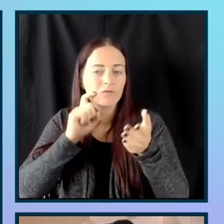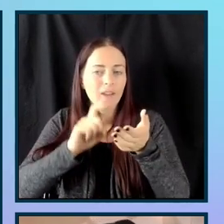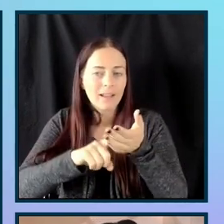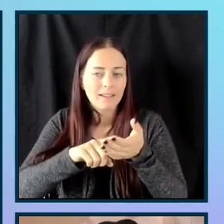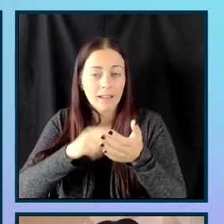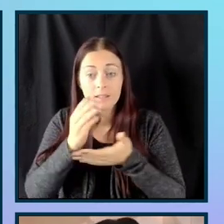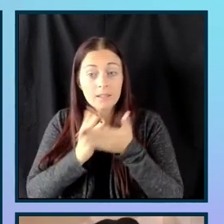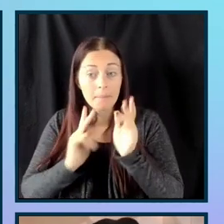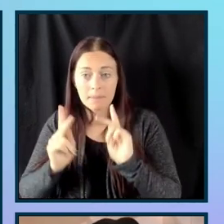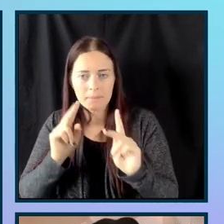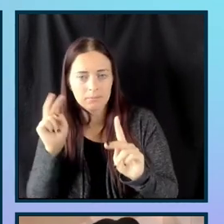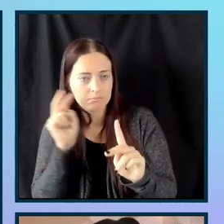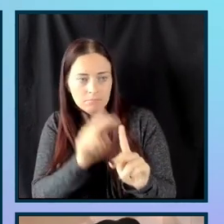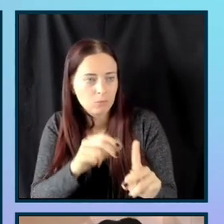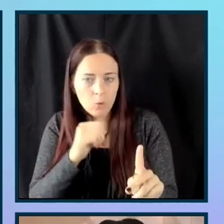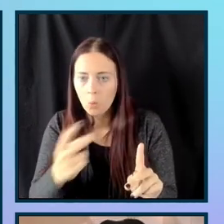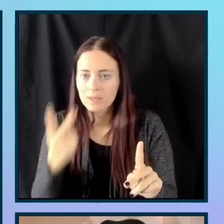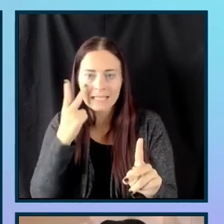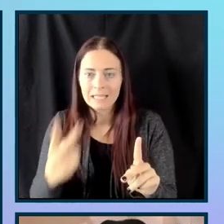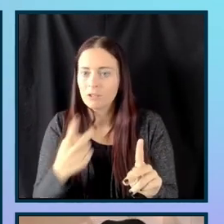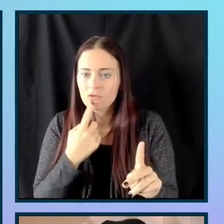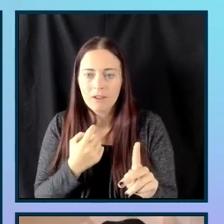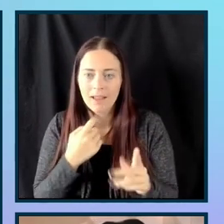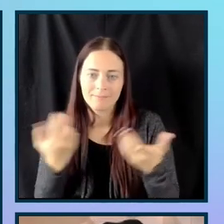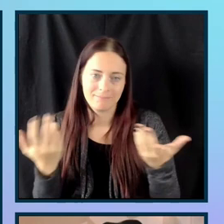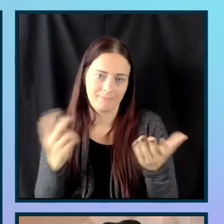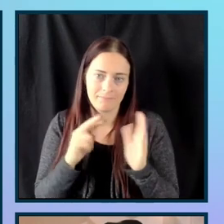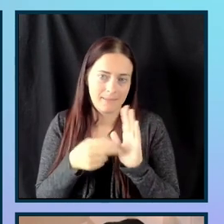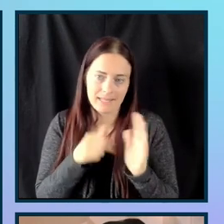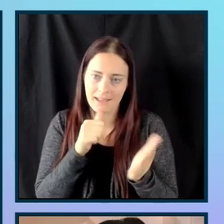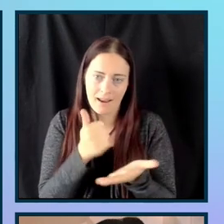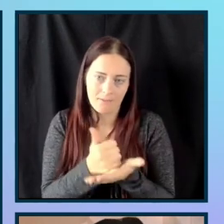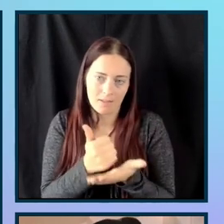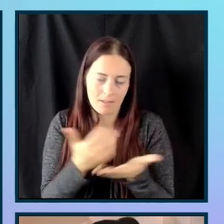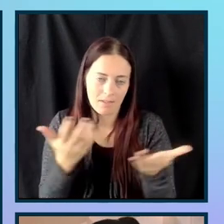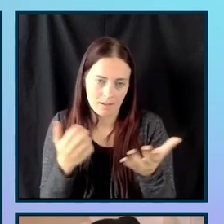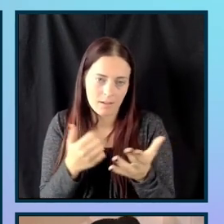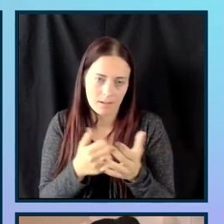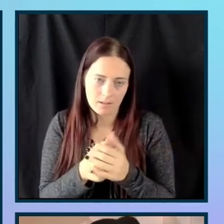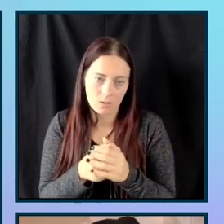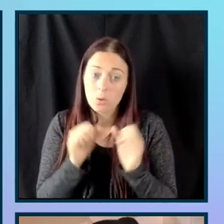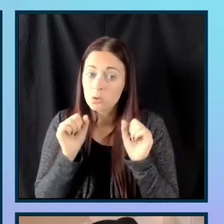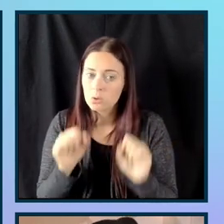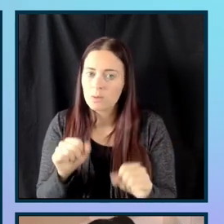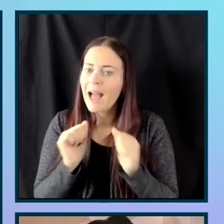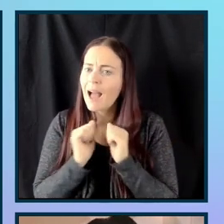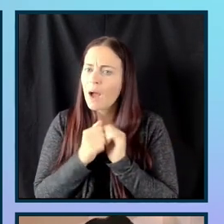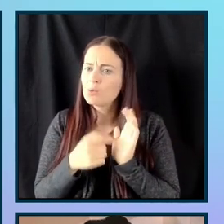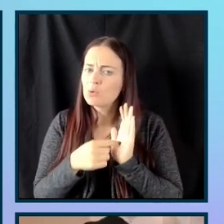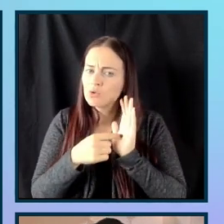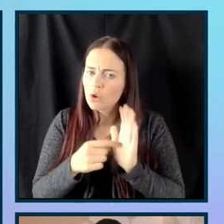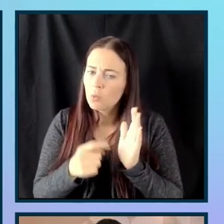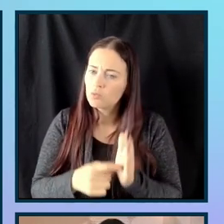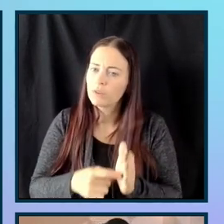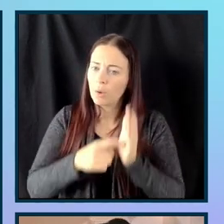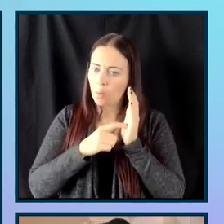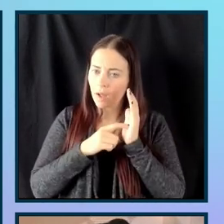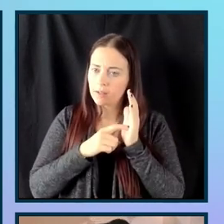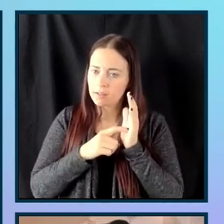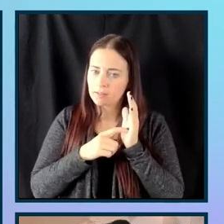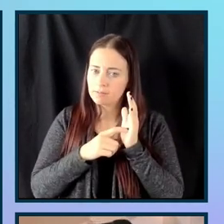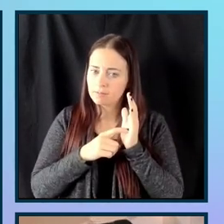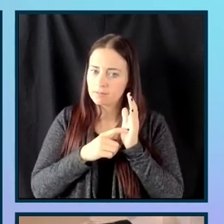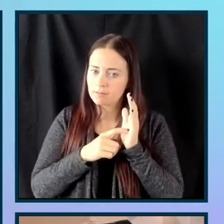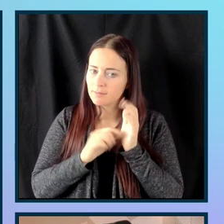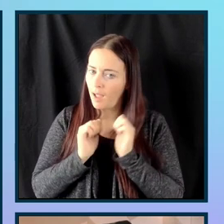to make sure that we're not doing something like this. Instead, we can indicate required fields like this. So, in this